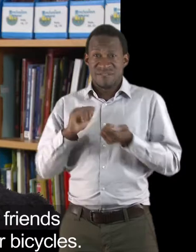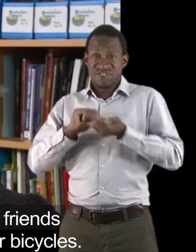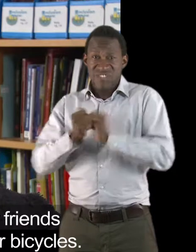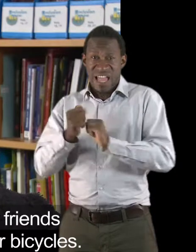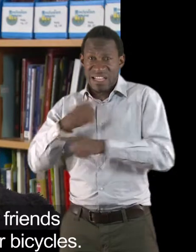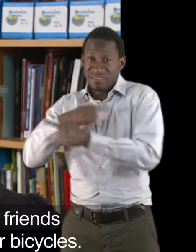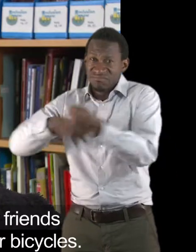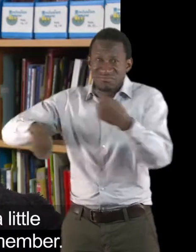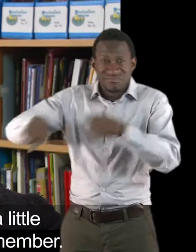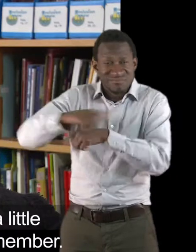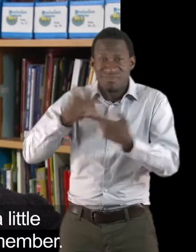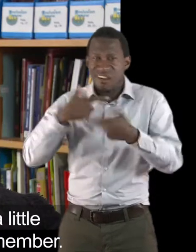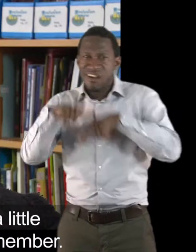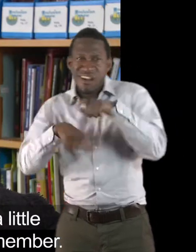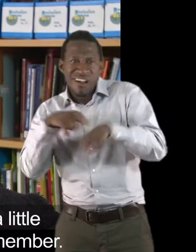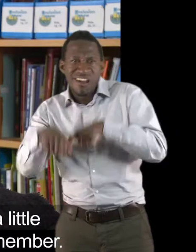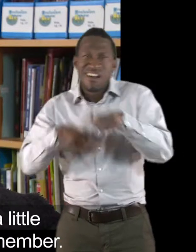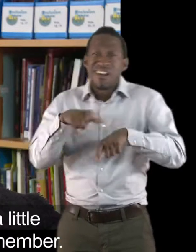bicycles.